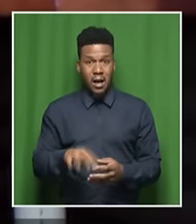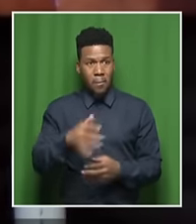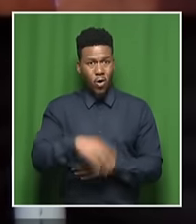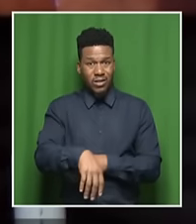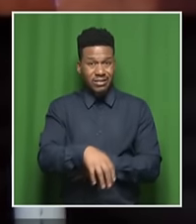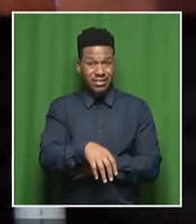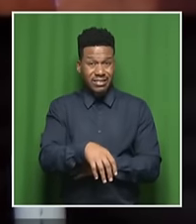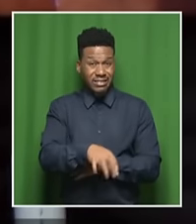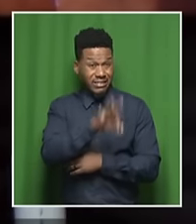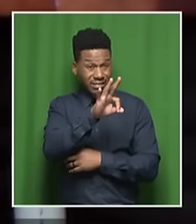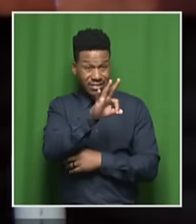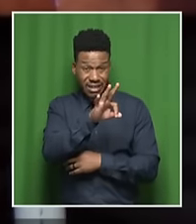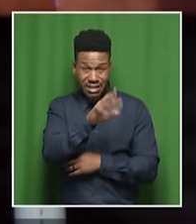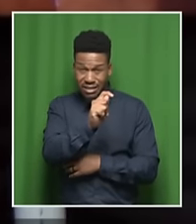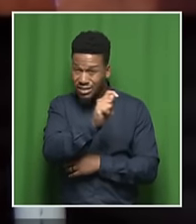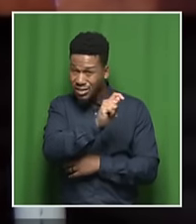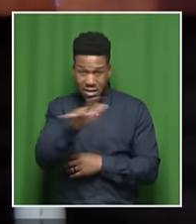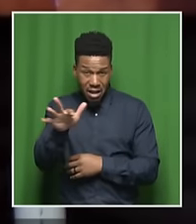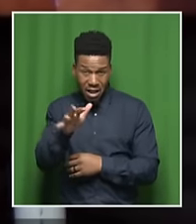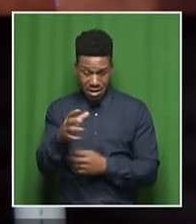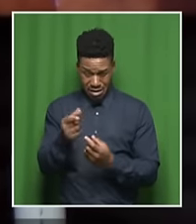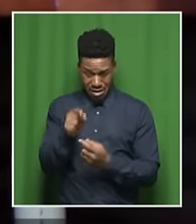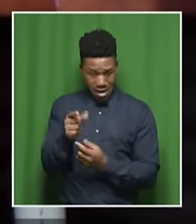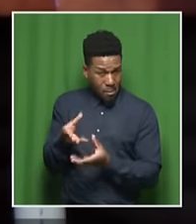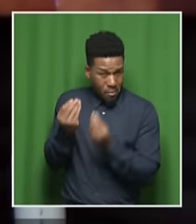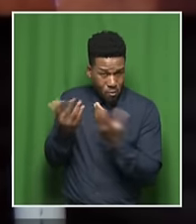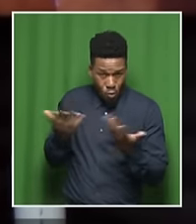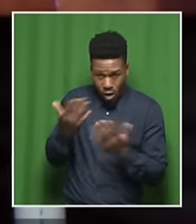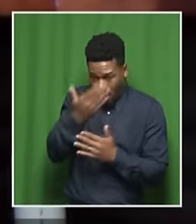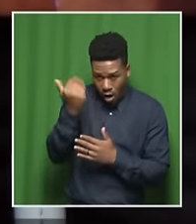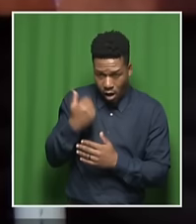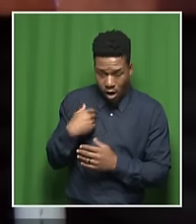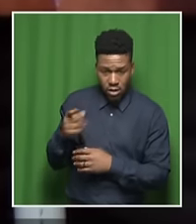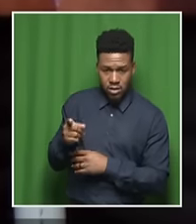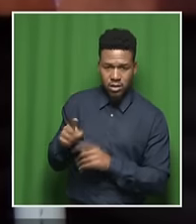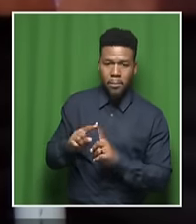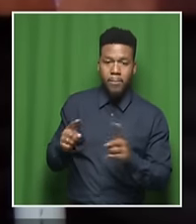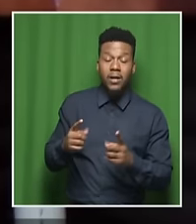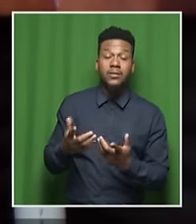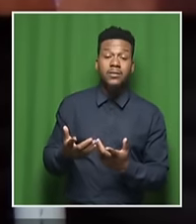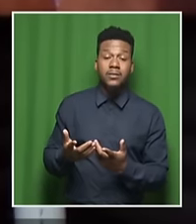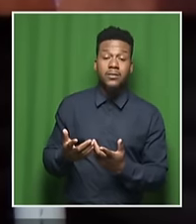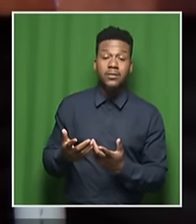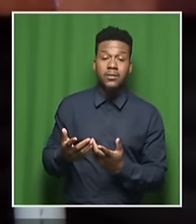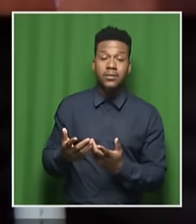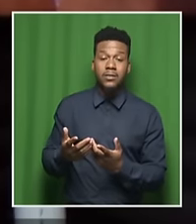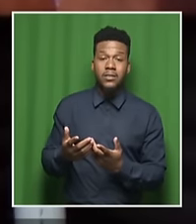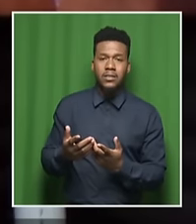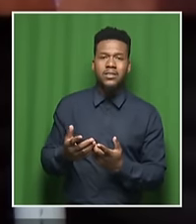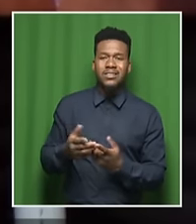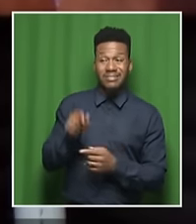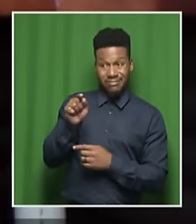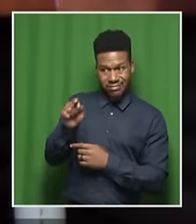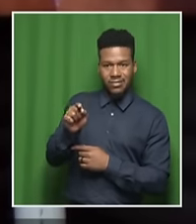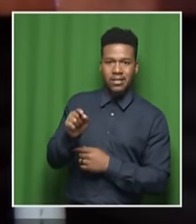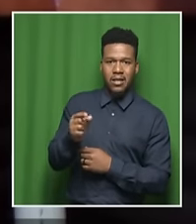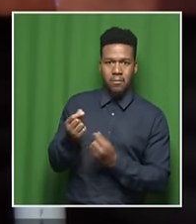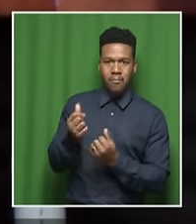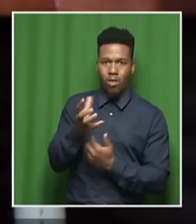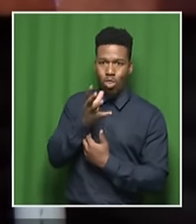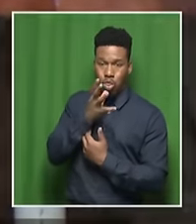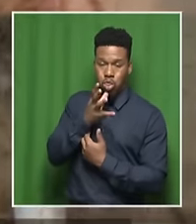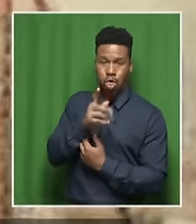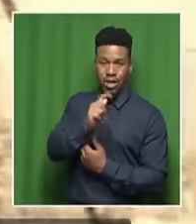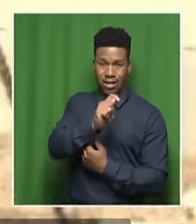times that amount. So I don't know where he got that number from. But nonetheless, we're talking certainly in the trillions. And that